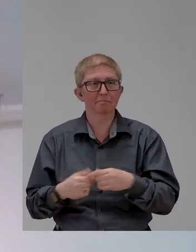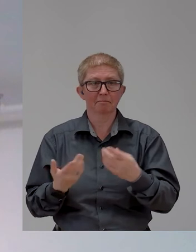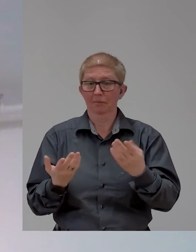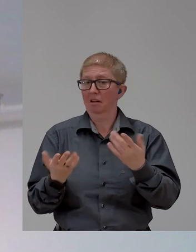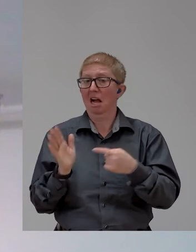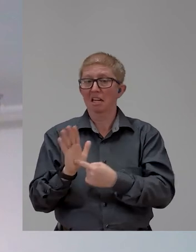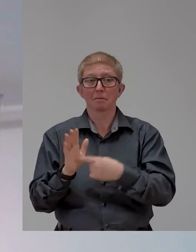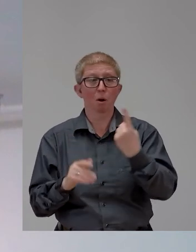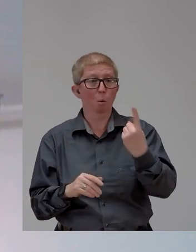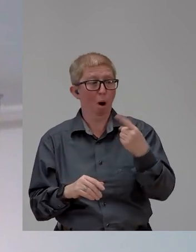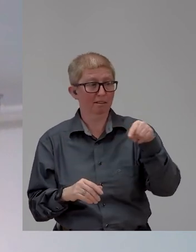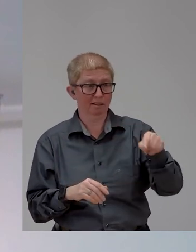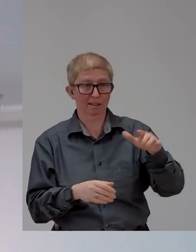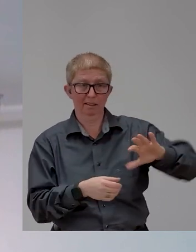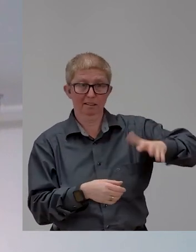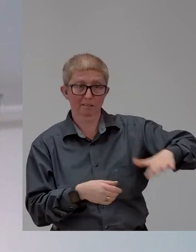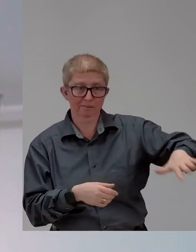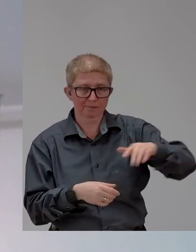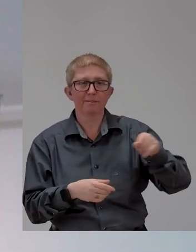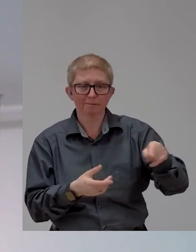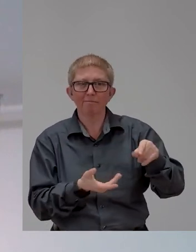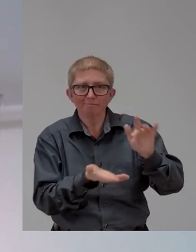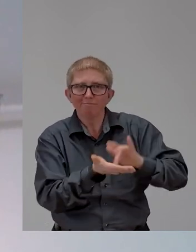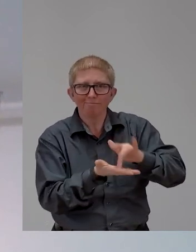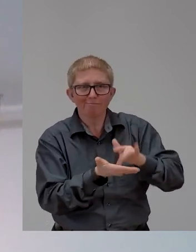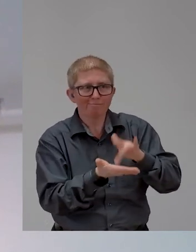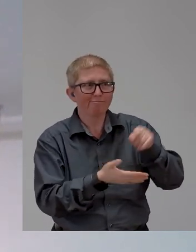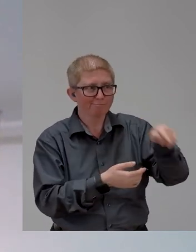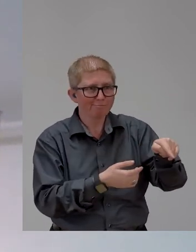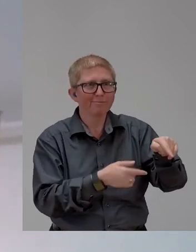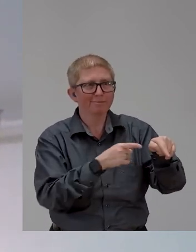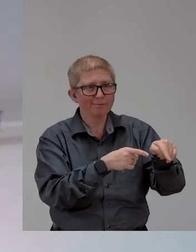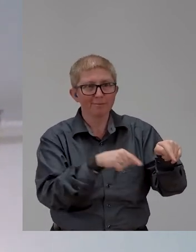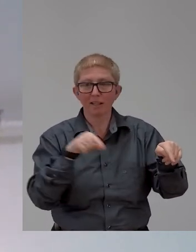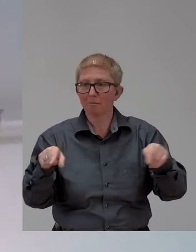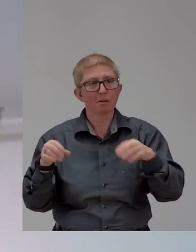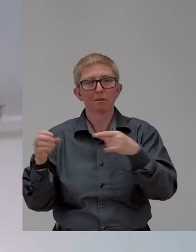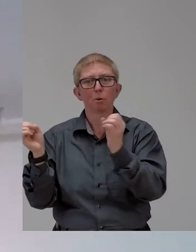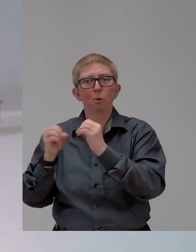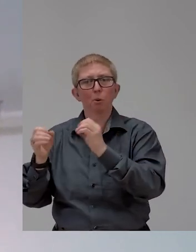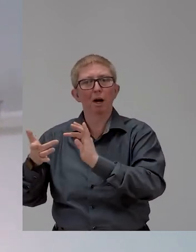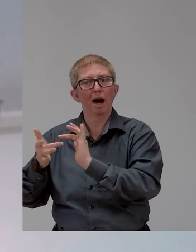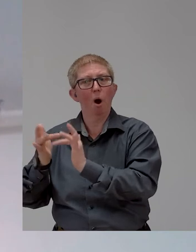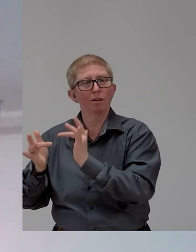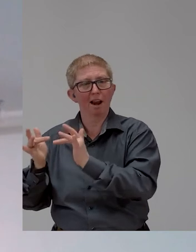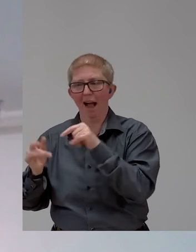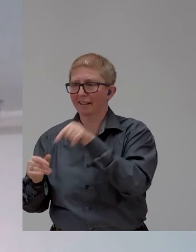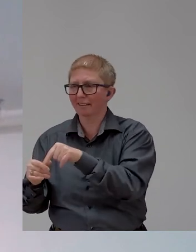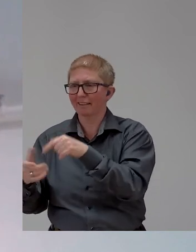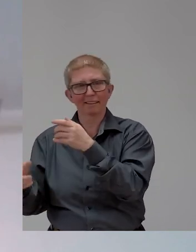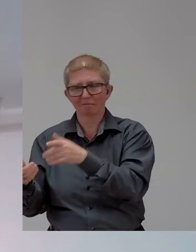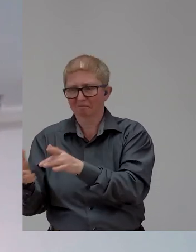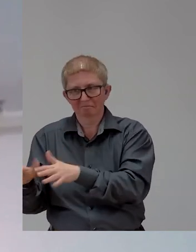disability and employment. There is also, we should note, a gender gap with women having far less access than men. And yet,